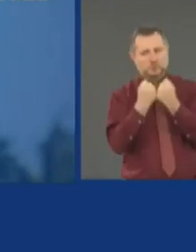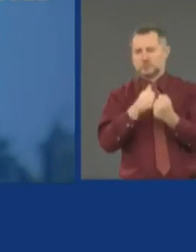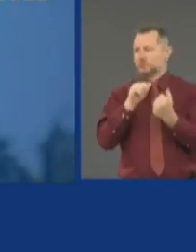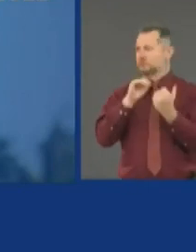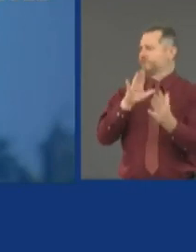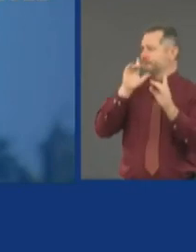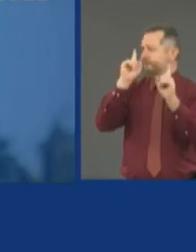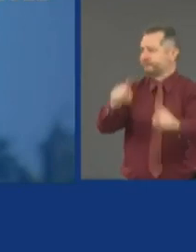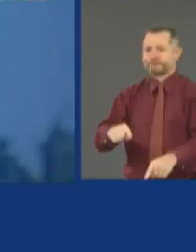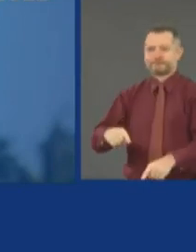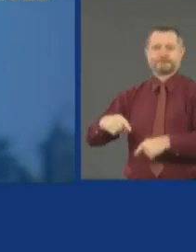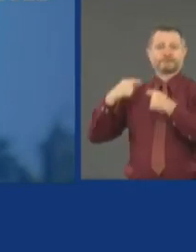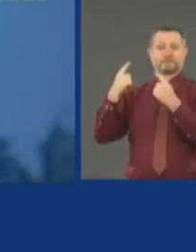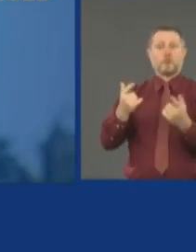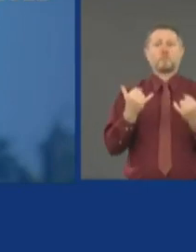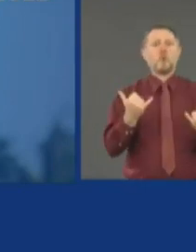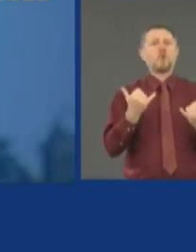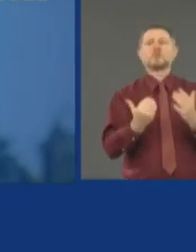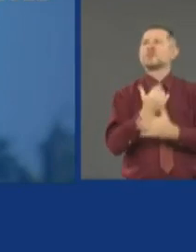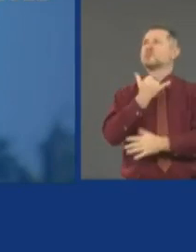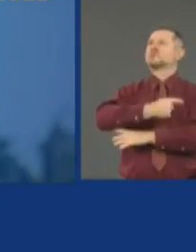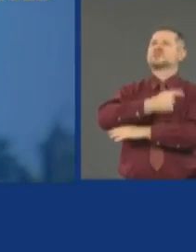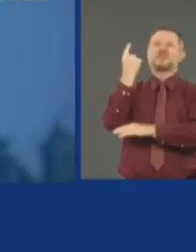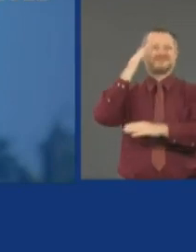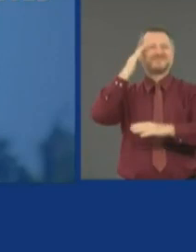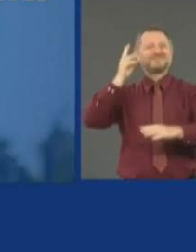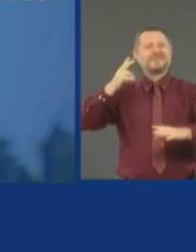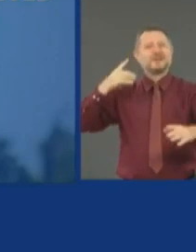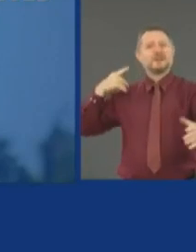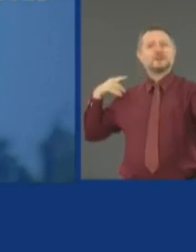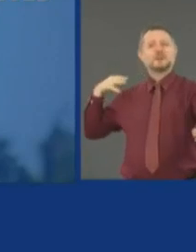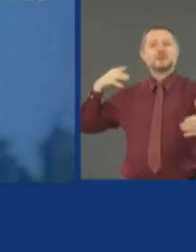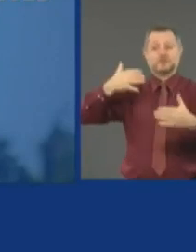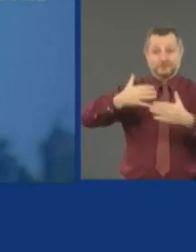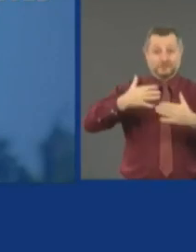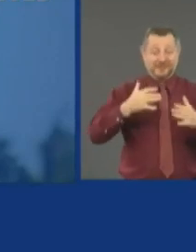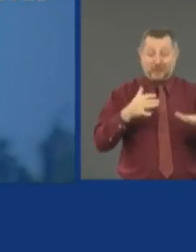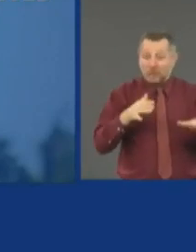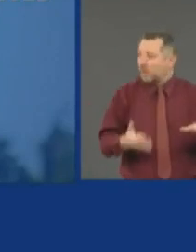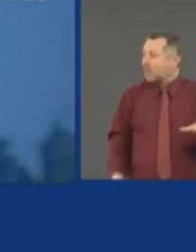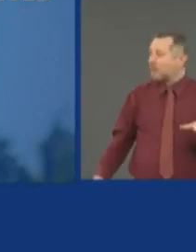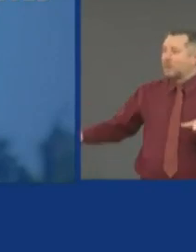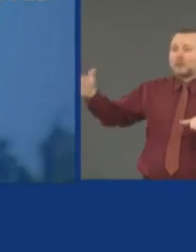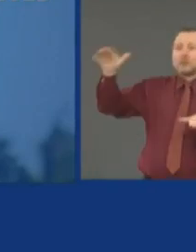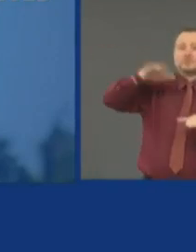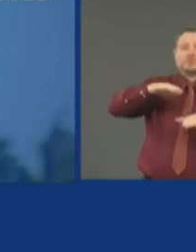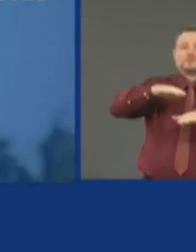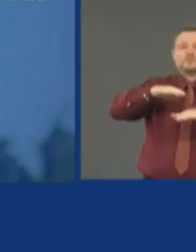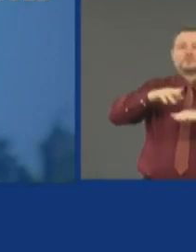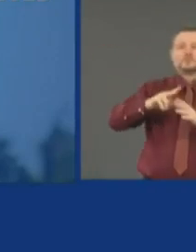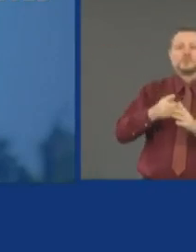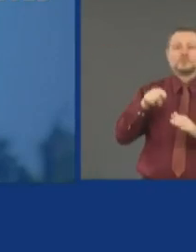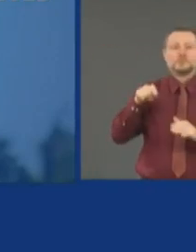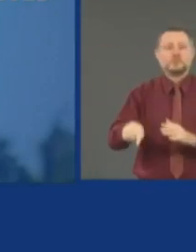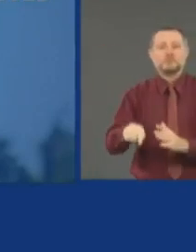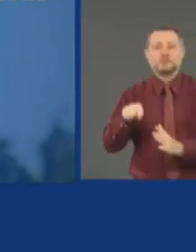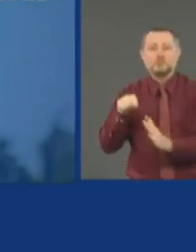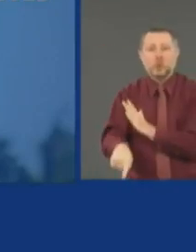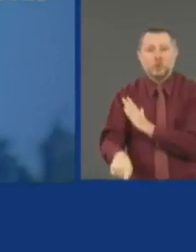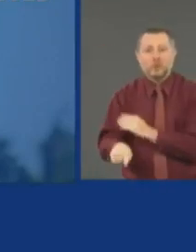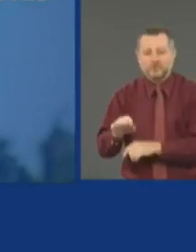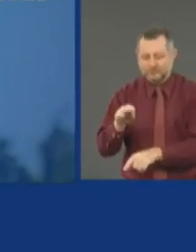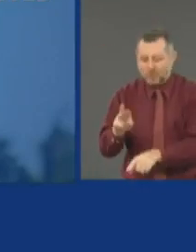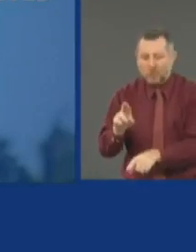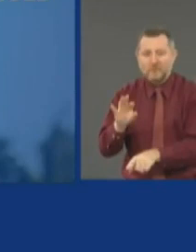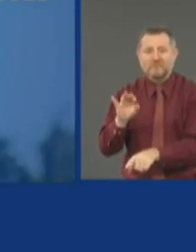modern day. You put on top of that the situation with the murder of Mr. Floyd and the unrest afterwards.